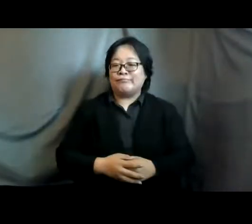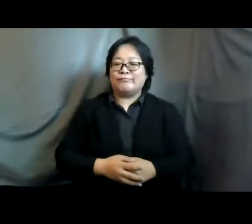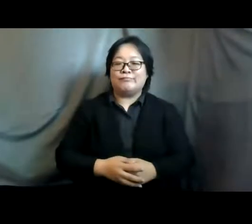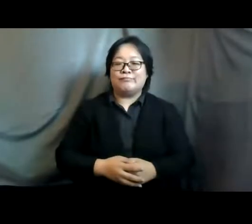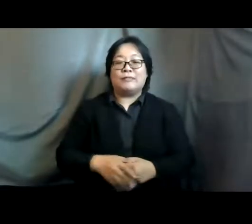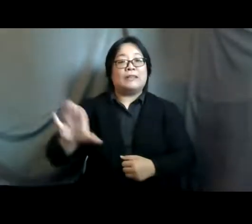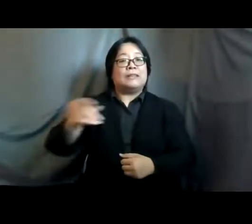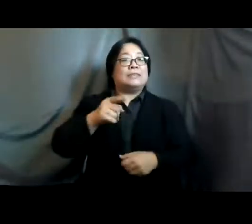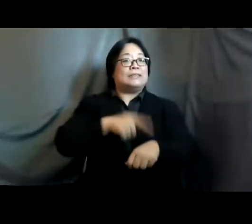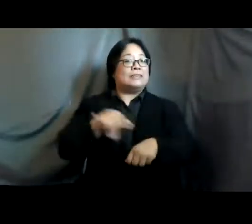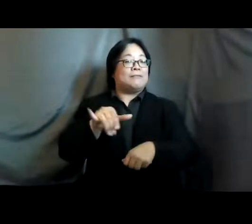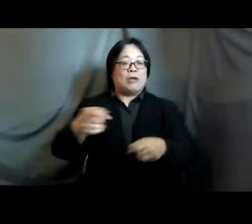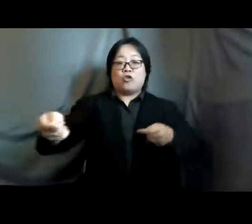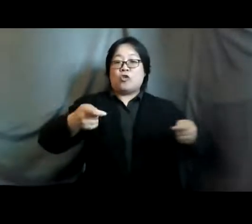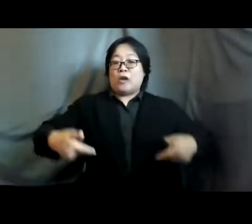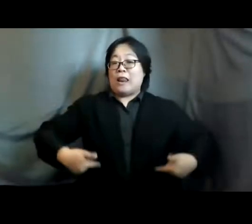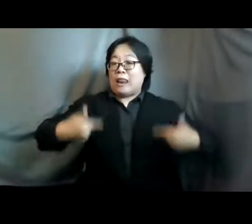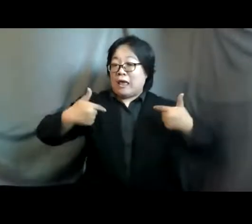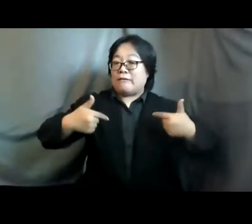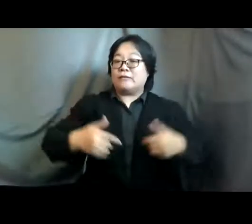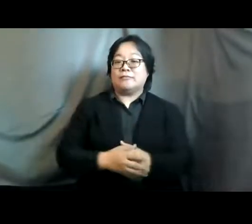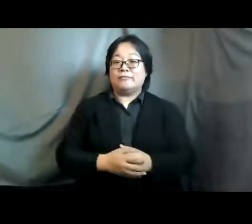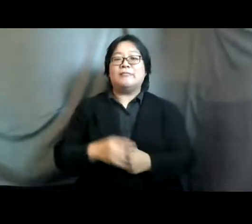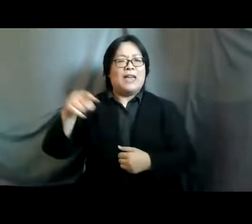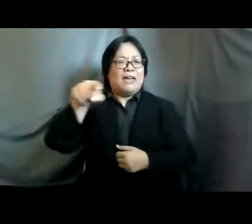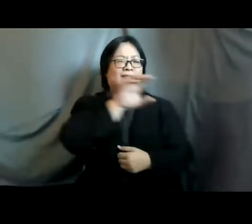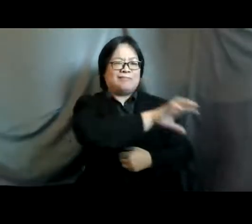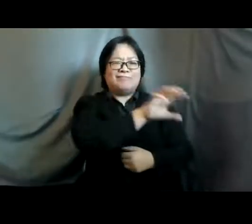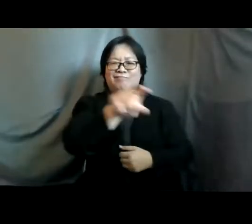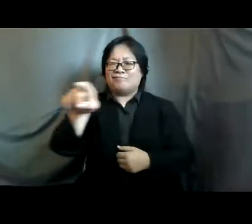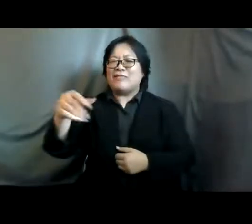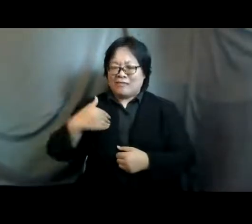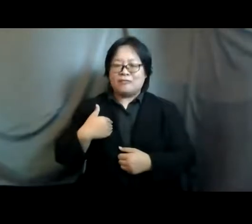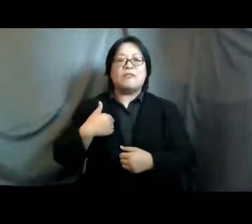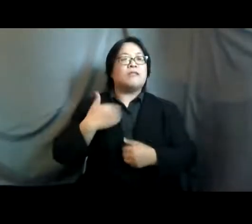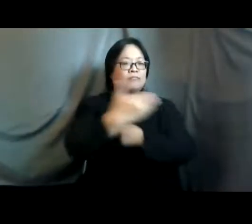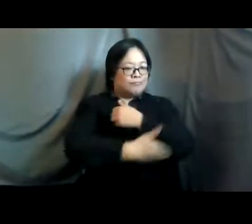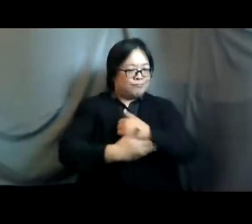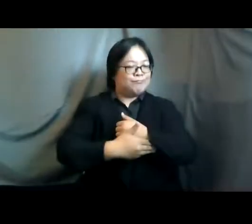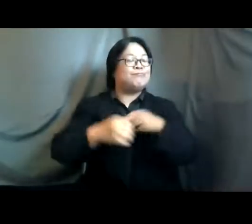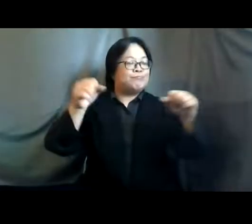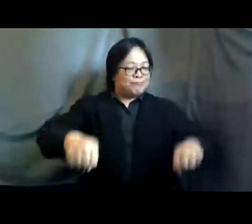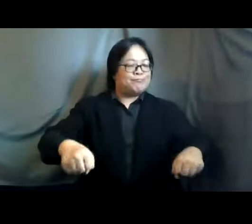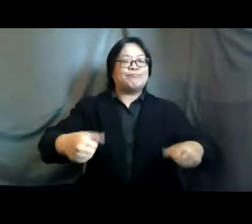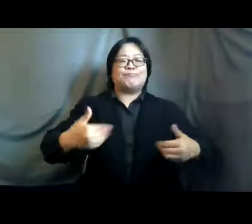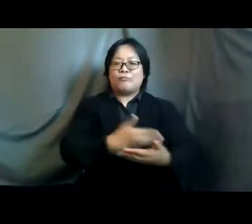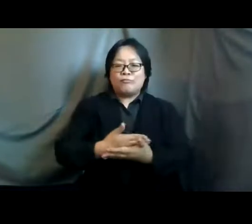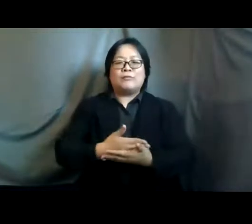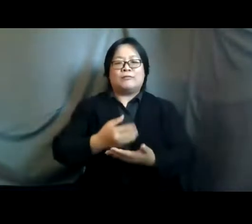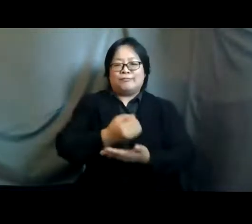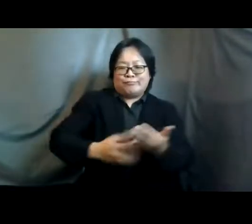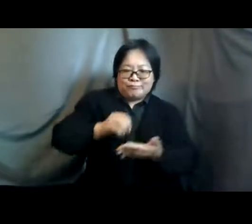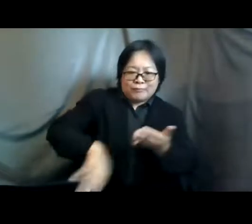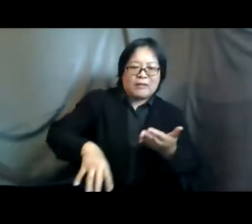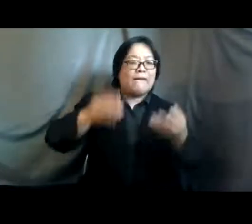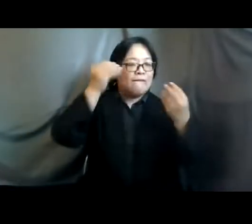know that countries where women have the right to terminate pregnancy and are provided with access to information to all methods of contraception